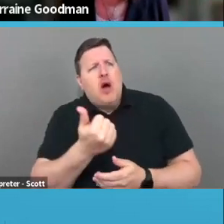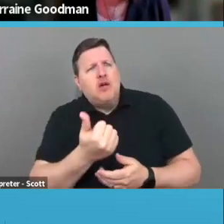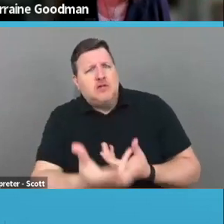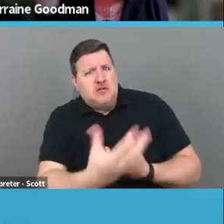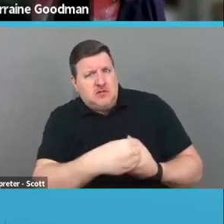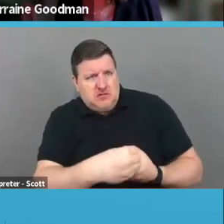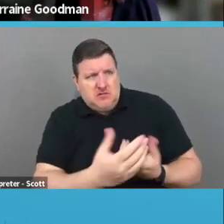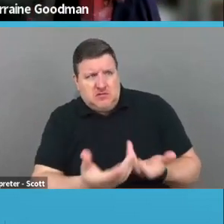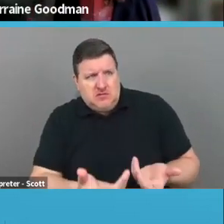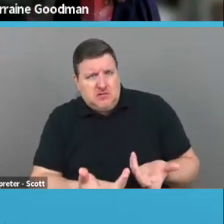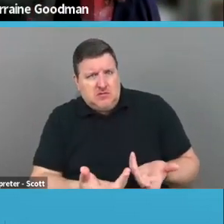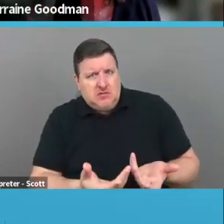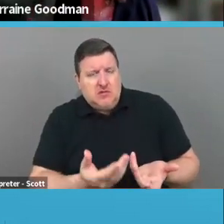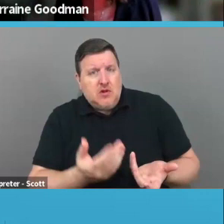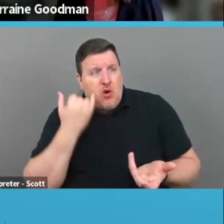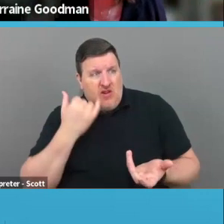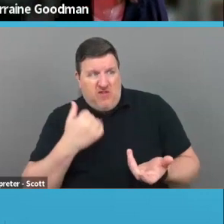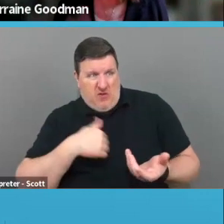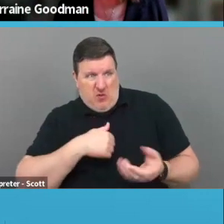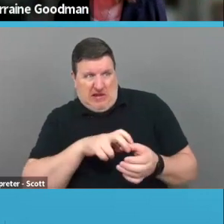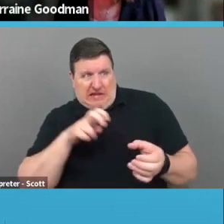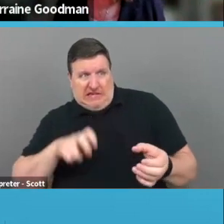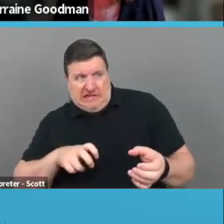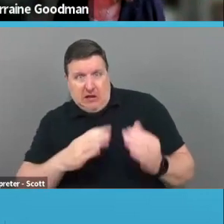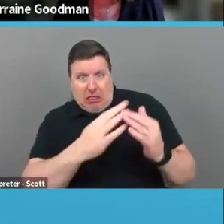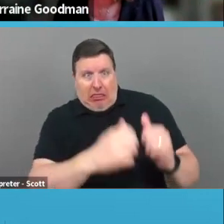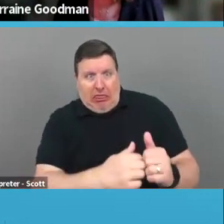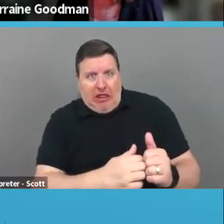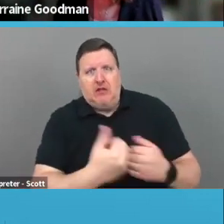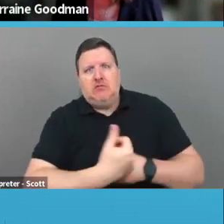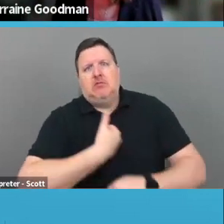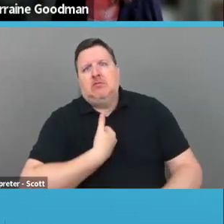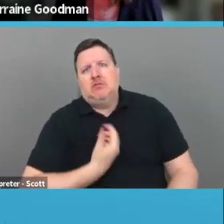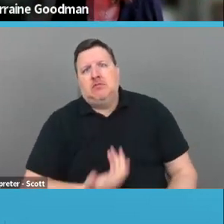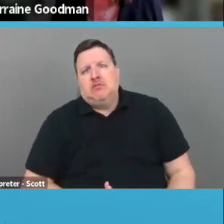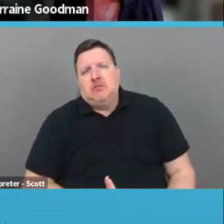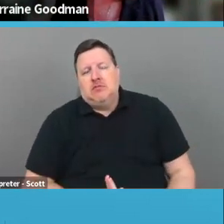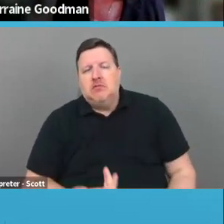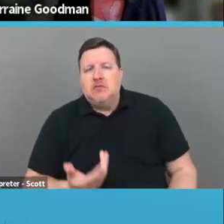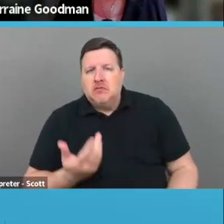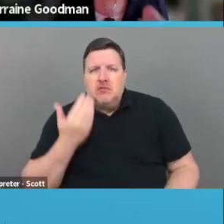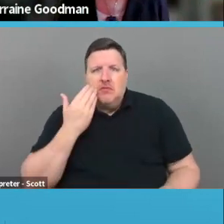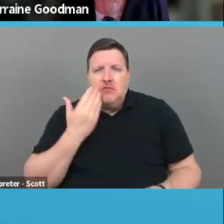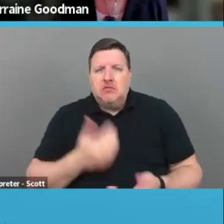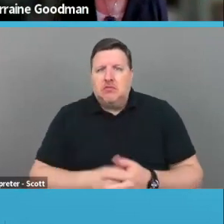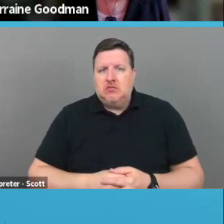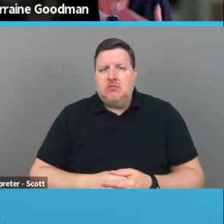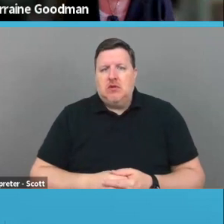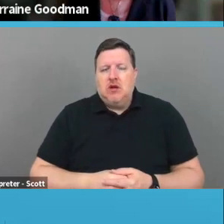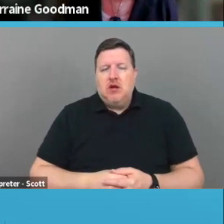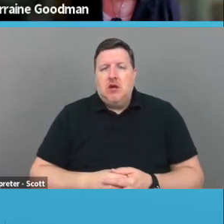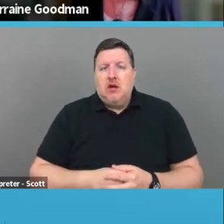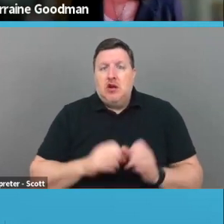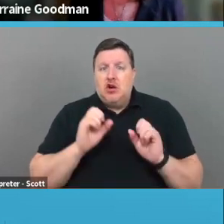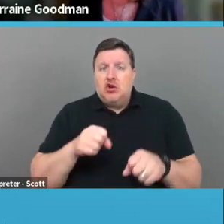your playground. So they leave the playground, you know, the playground is still a popular place. Could it move